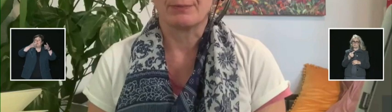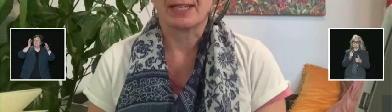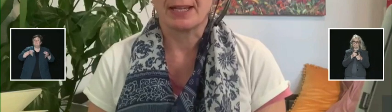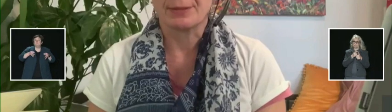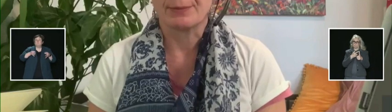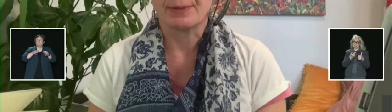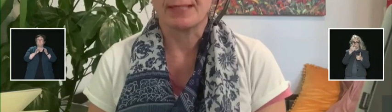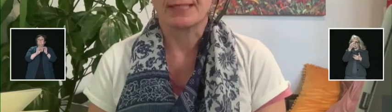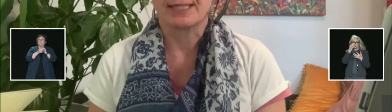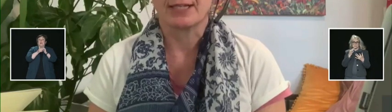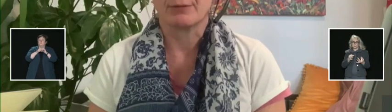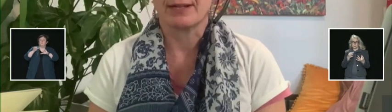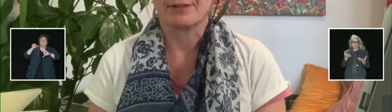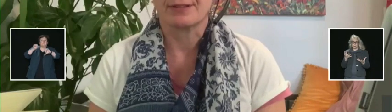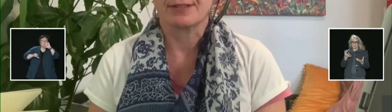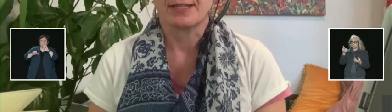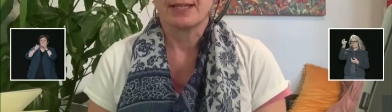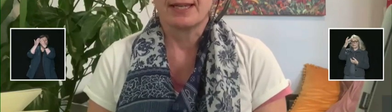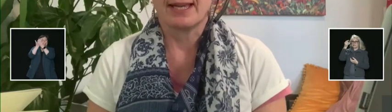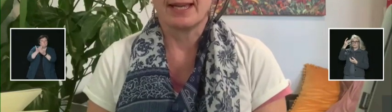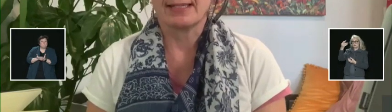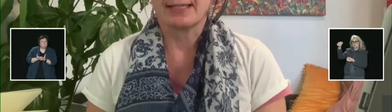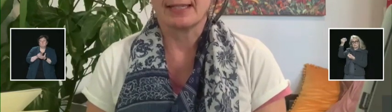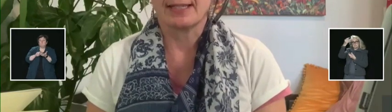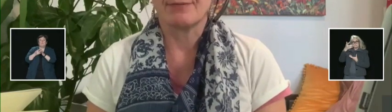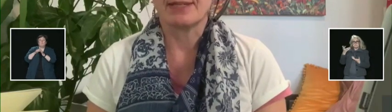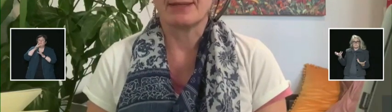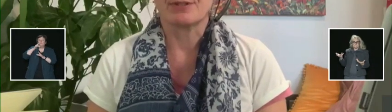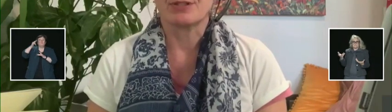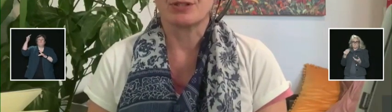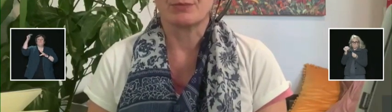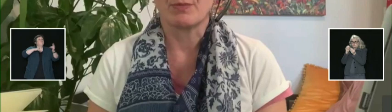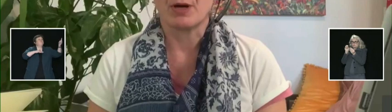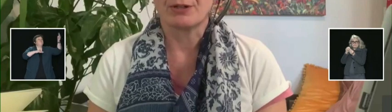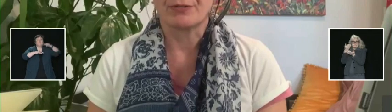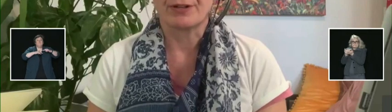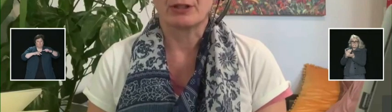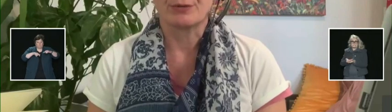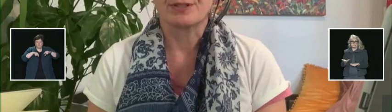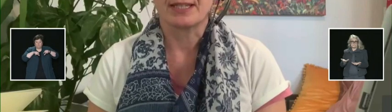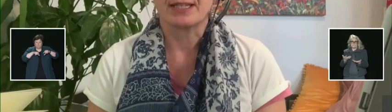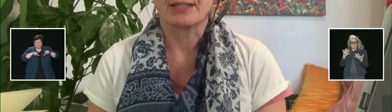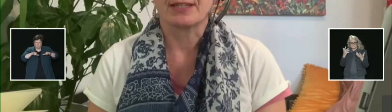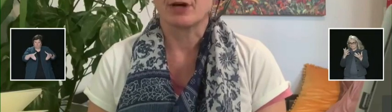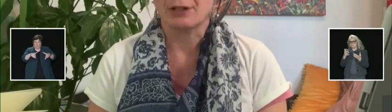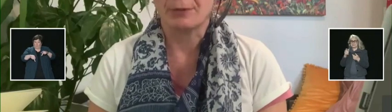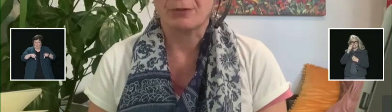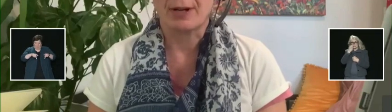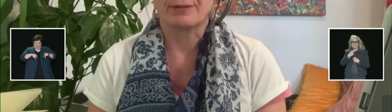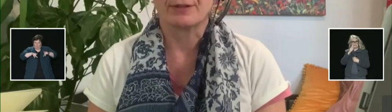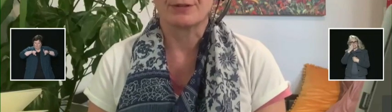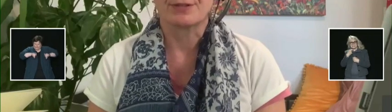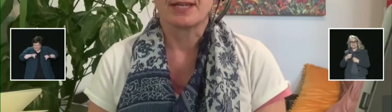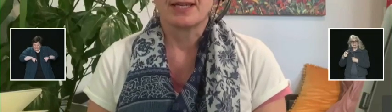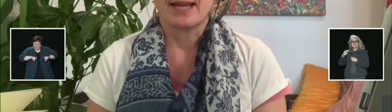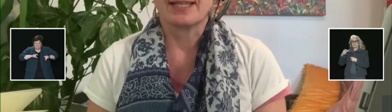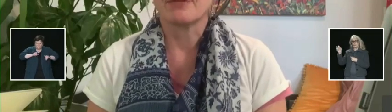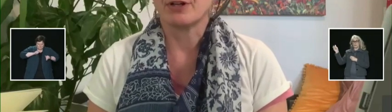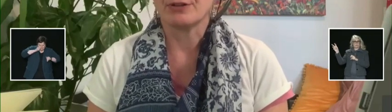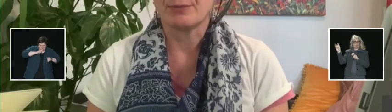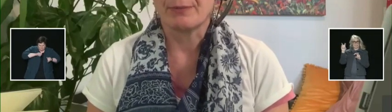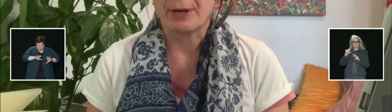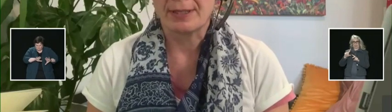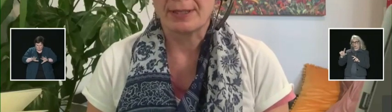data. And because we've been testing arrivals and have been able to monitor very closely the volume of